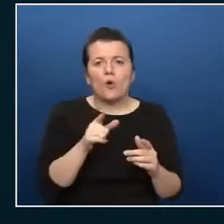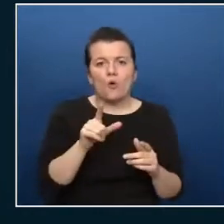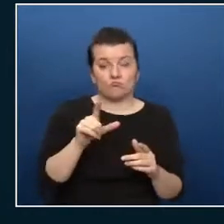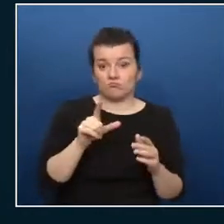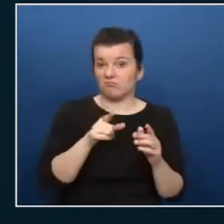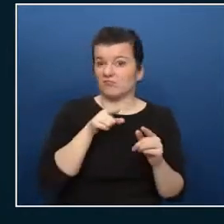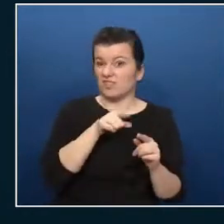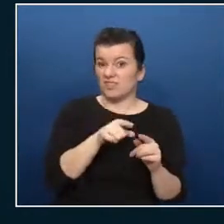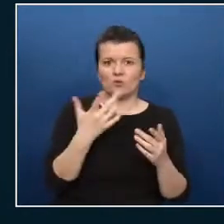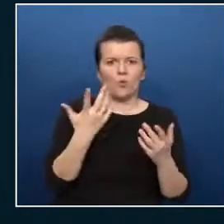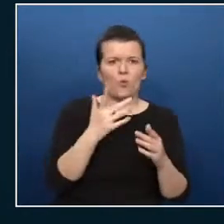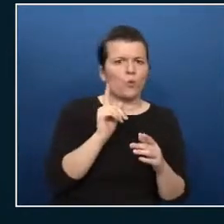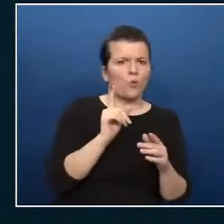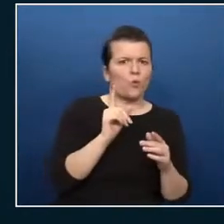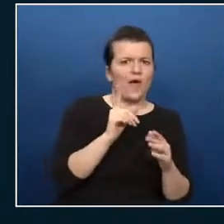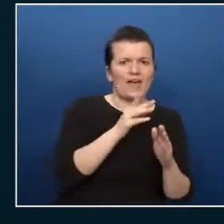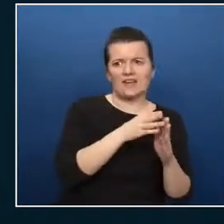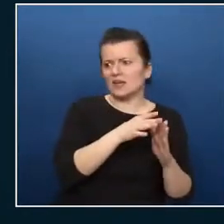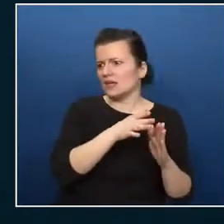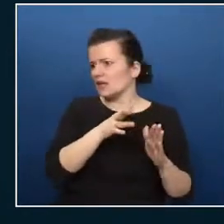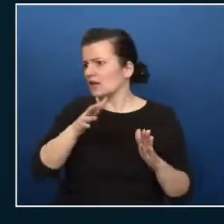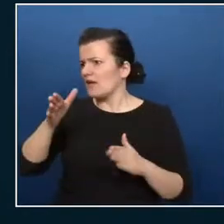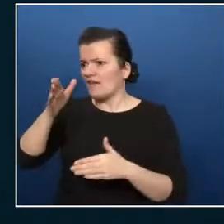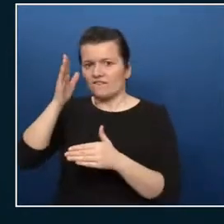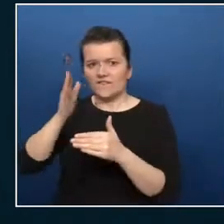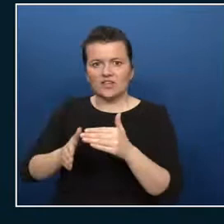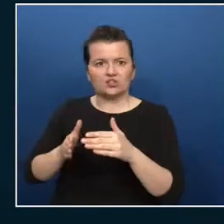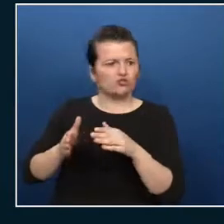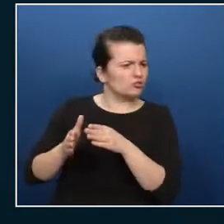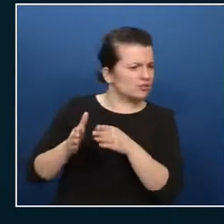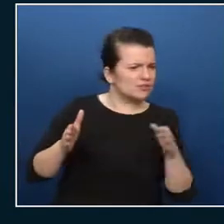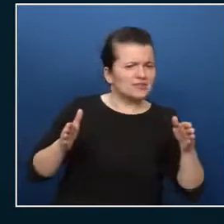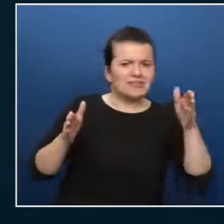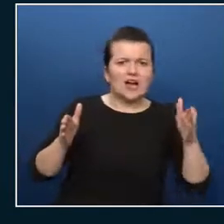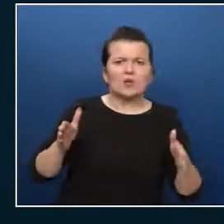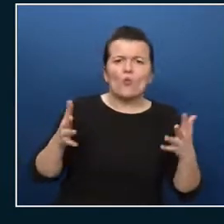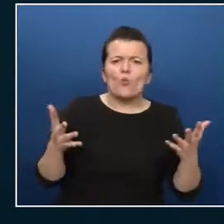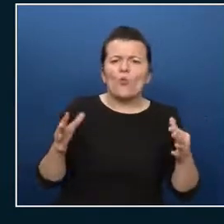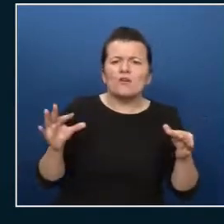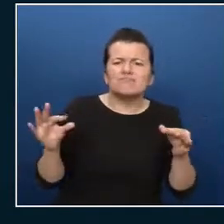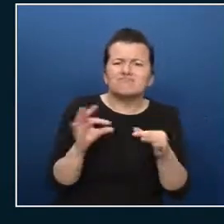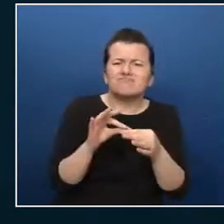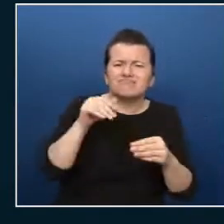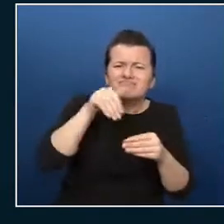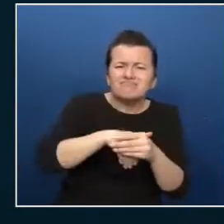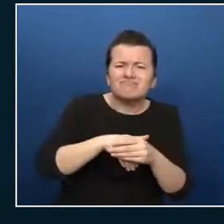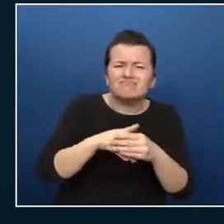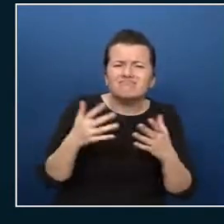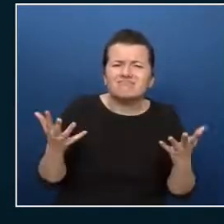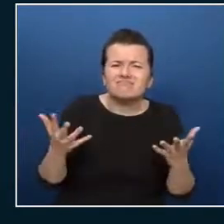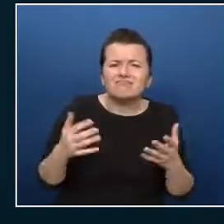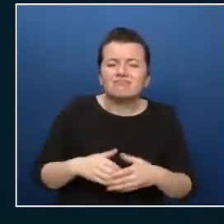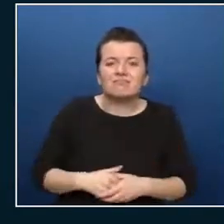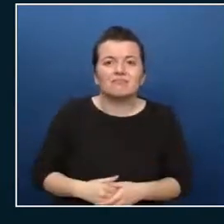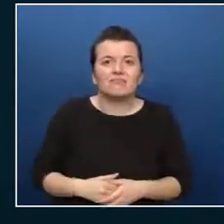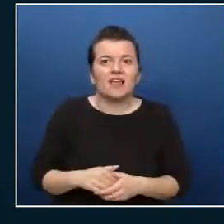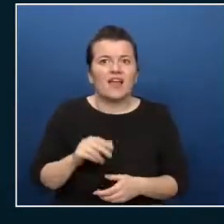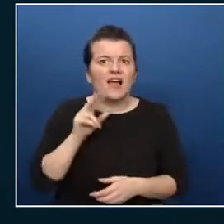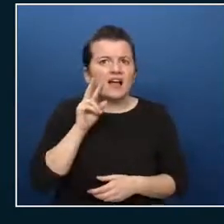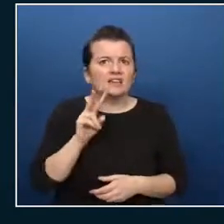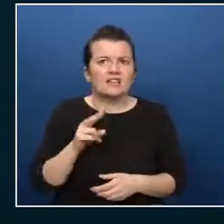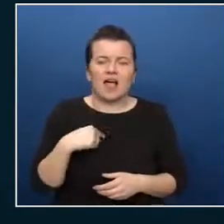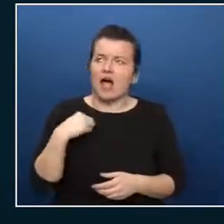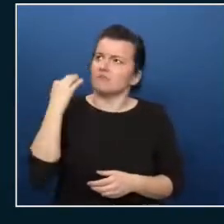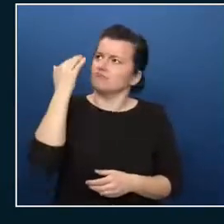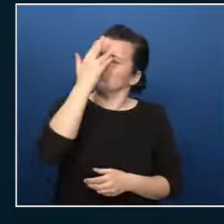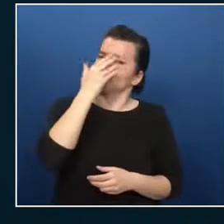whatever lands on the landing zone start is as I see if I look at the landing zone I'm thinking about some